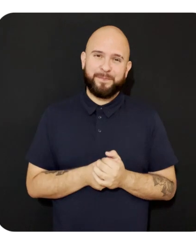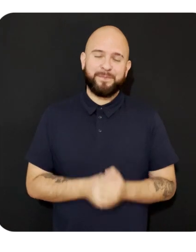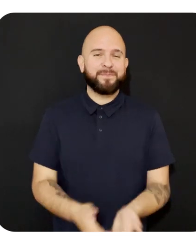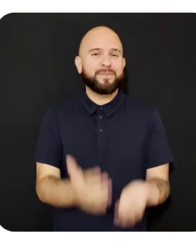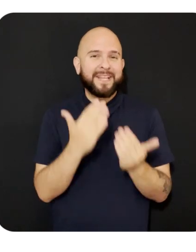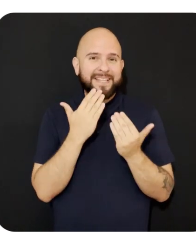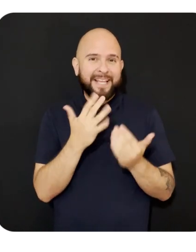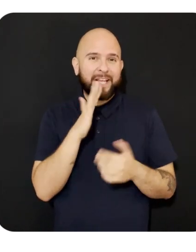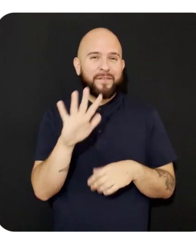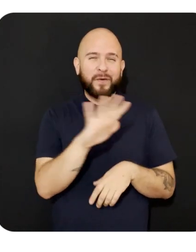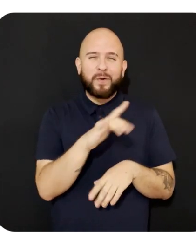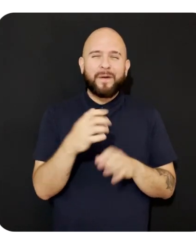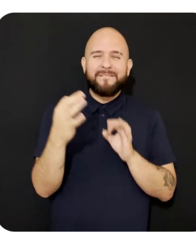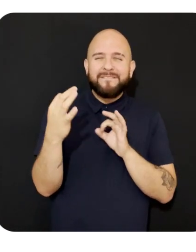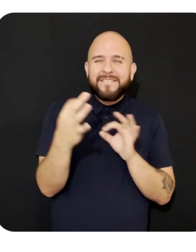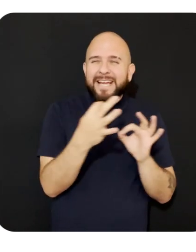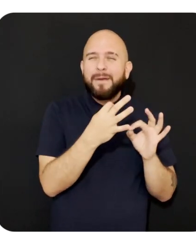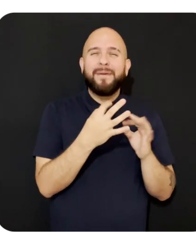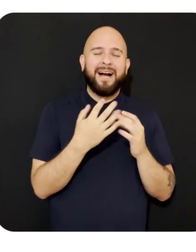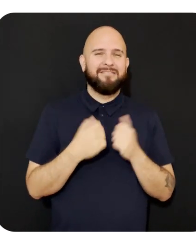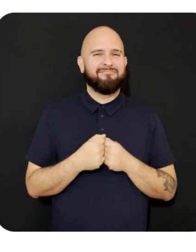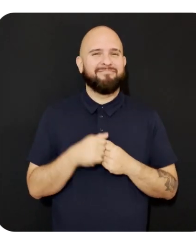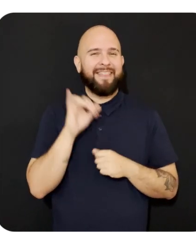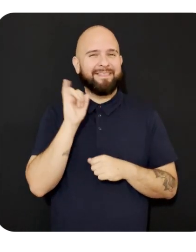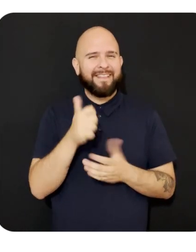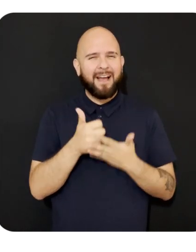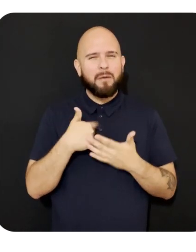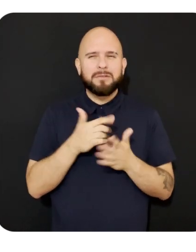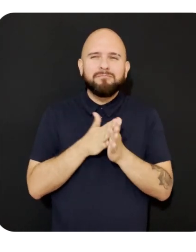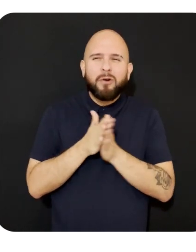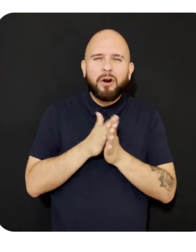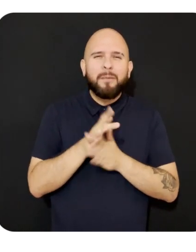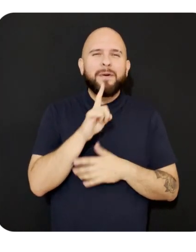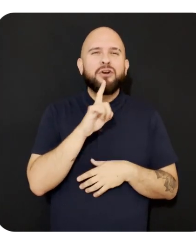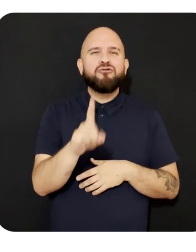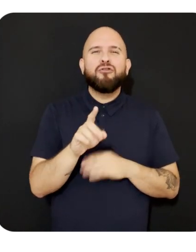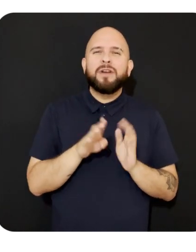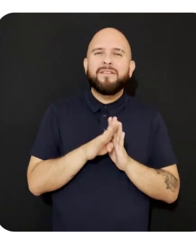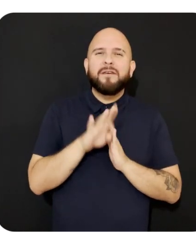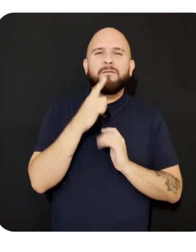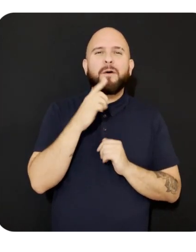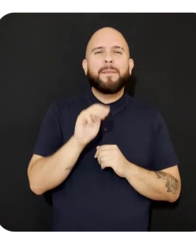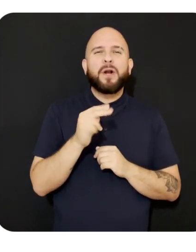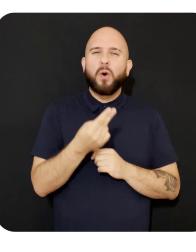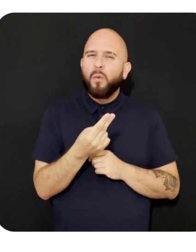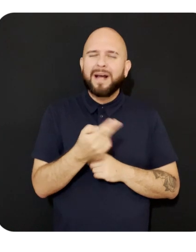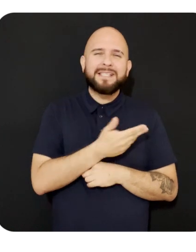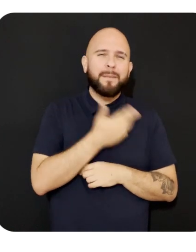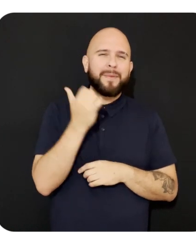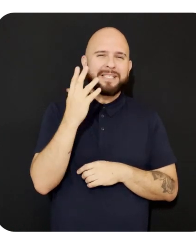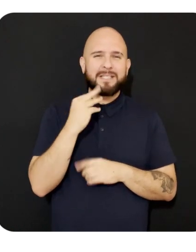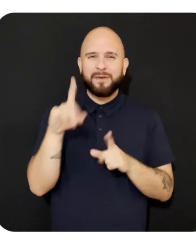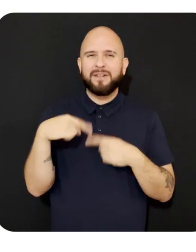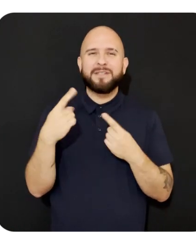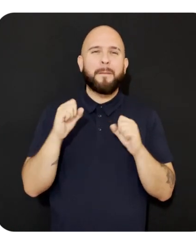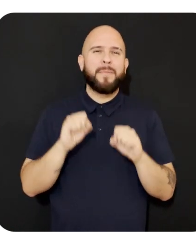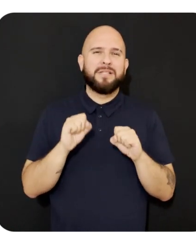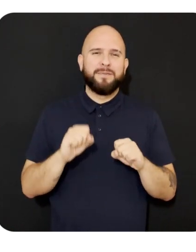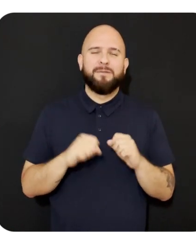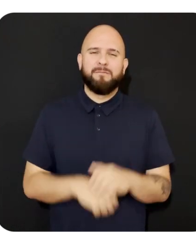you for your continued feedback, as it motivates us to make your development on MetaHorizon the best experience possible.